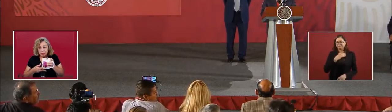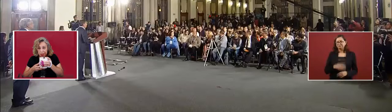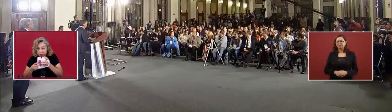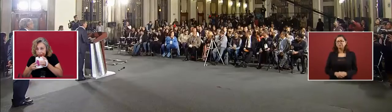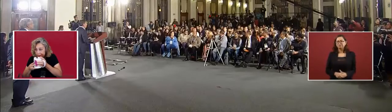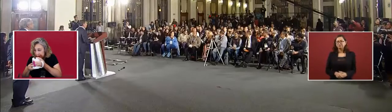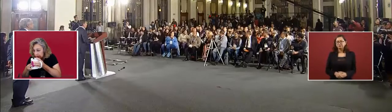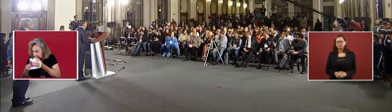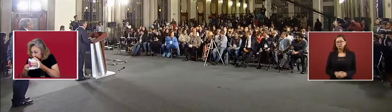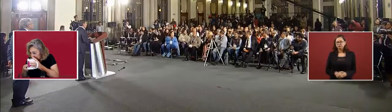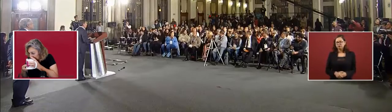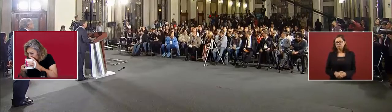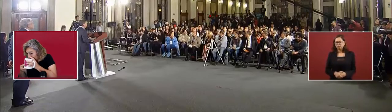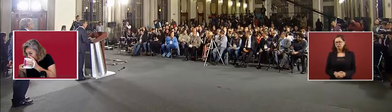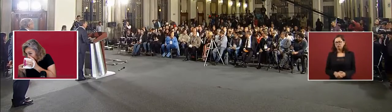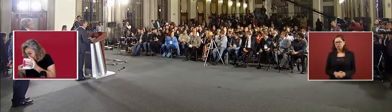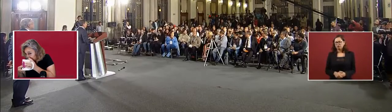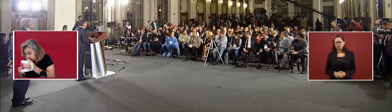Zippy, Zippy.